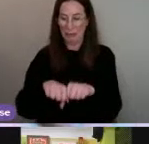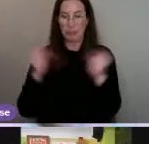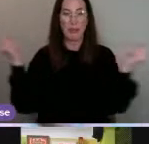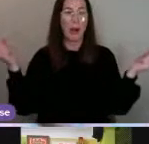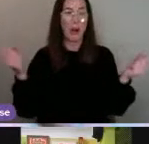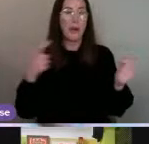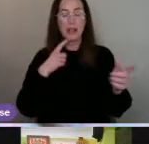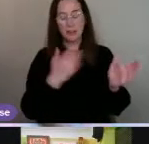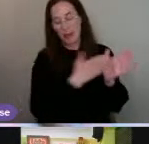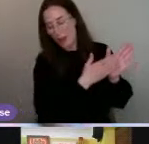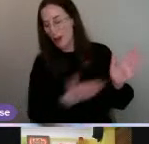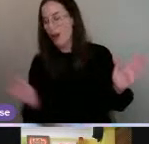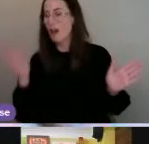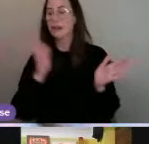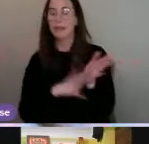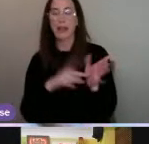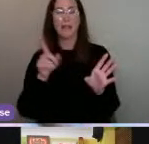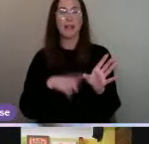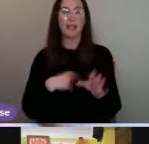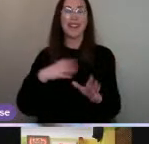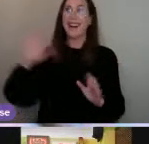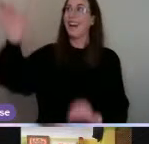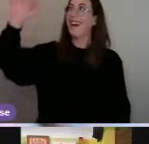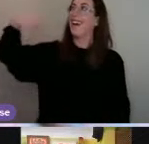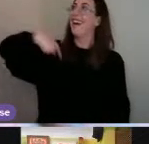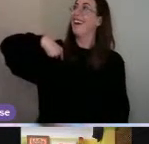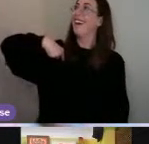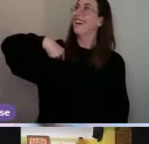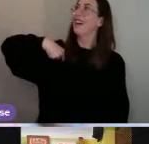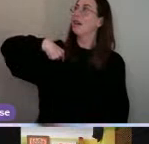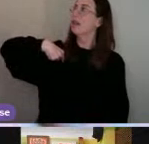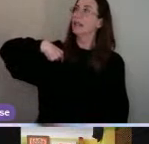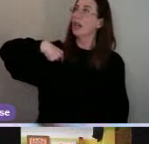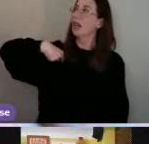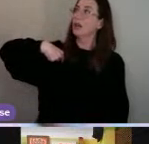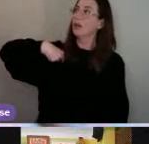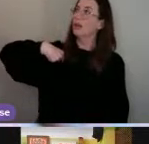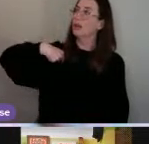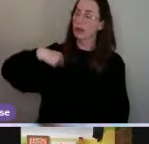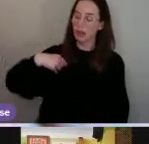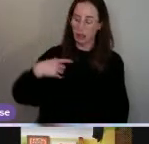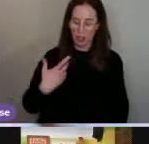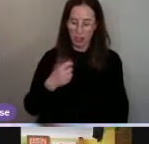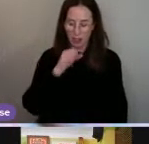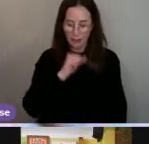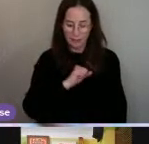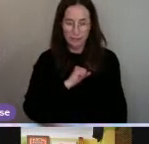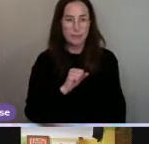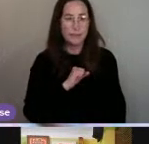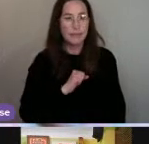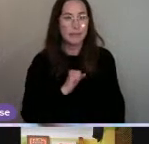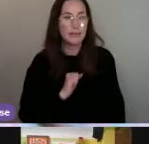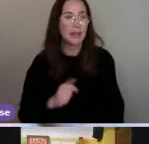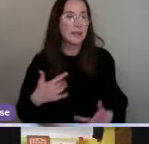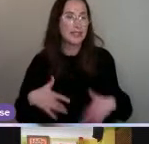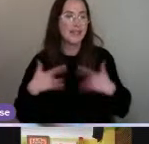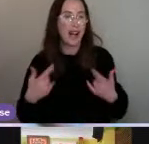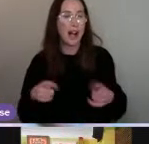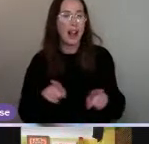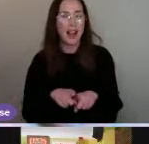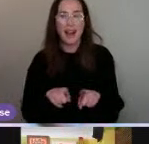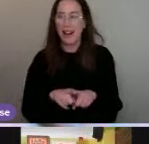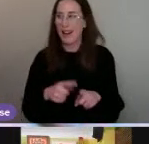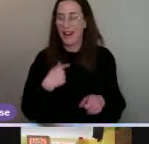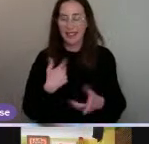longest month of the year. And then it's my birthday. So I was always like, as kid, I always felt like I kind of really didn't